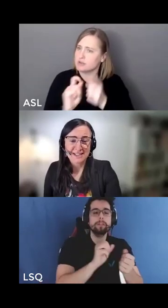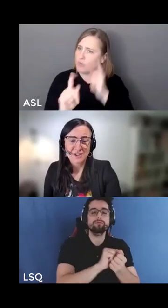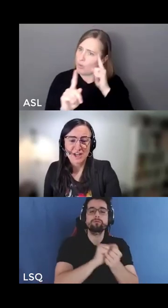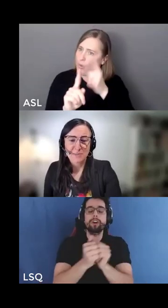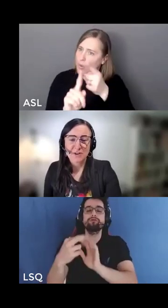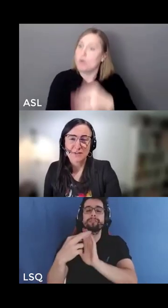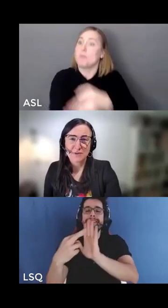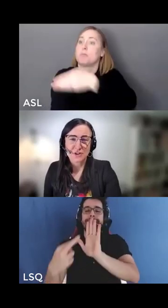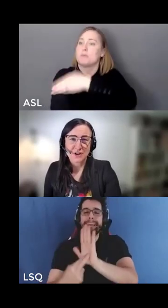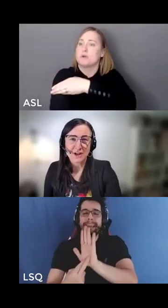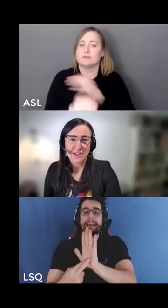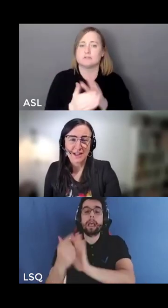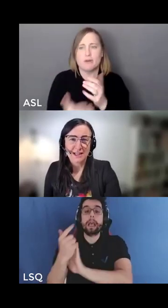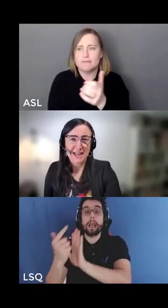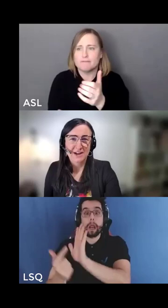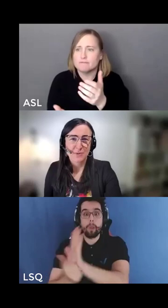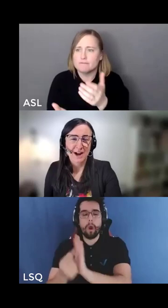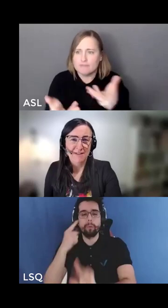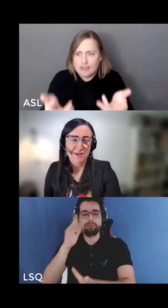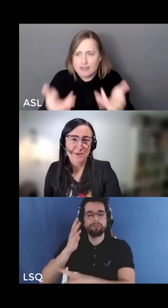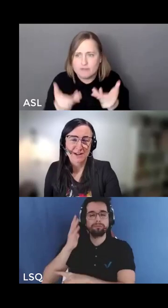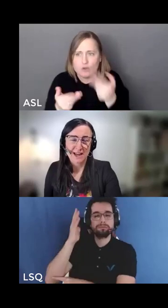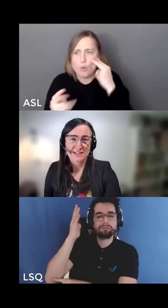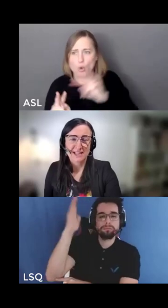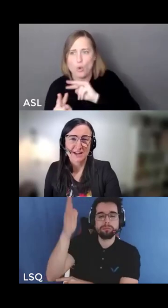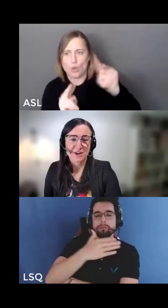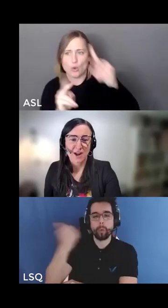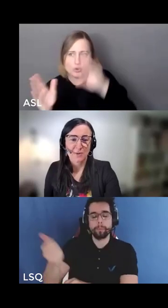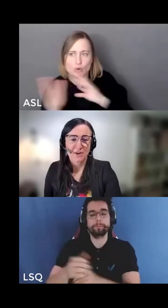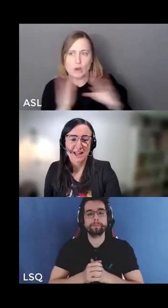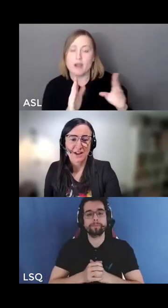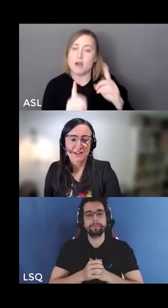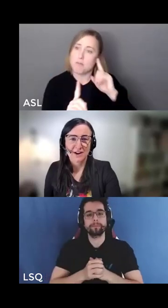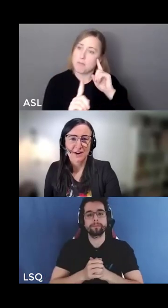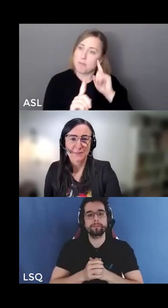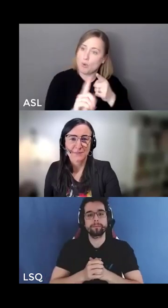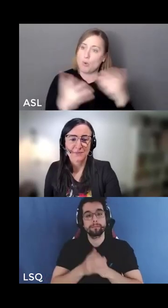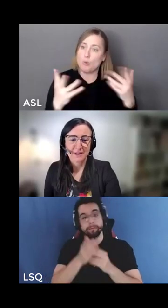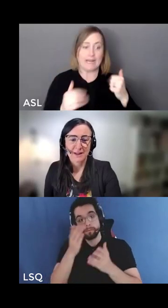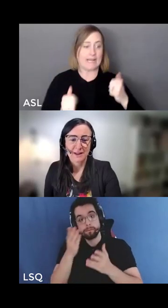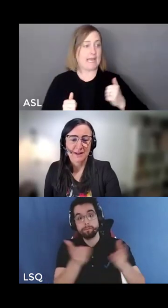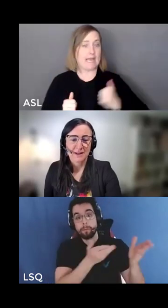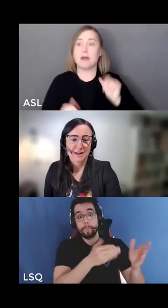join us in shaping a future in Canada where everyone has safe and high quality healthcare.